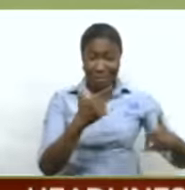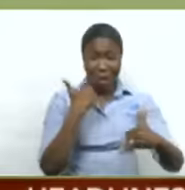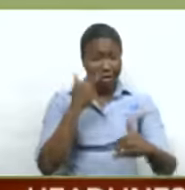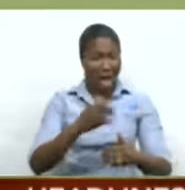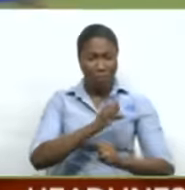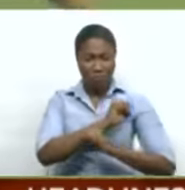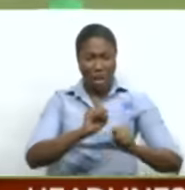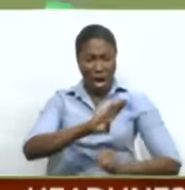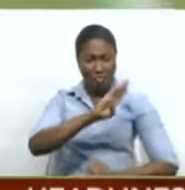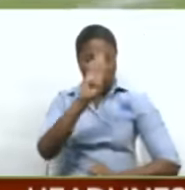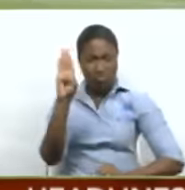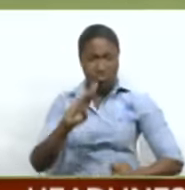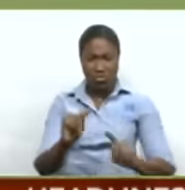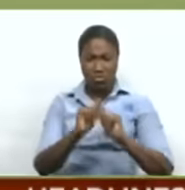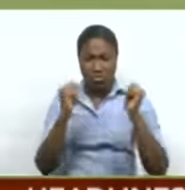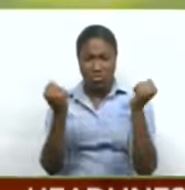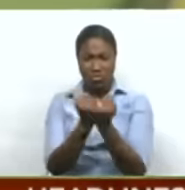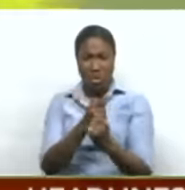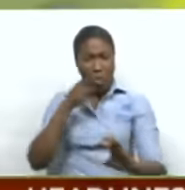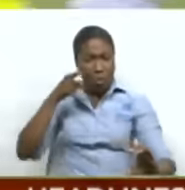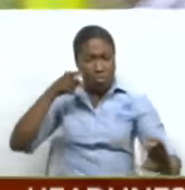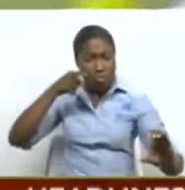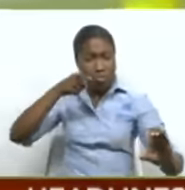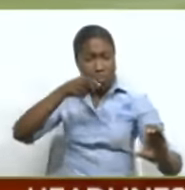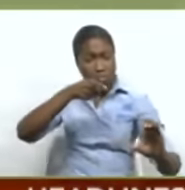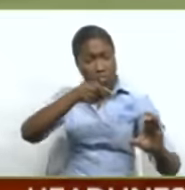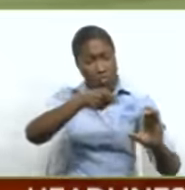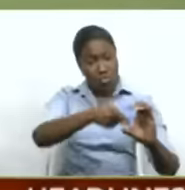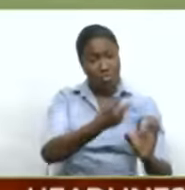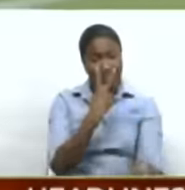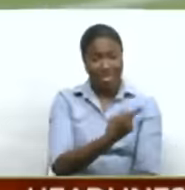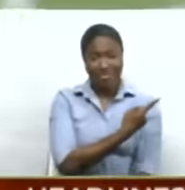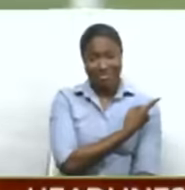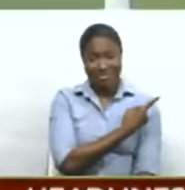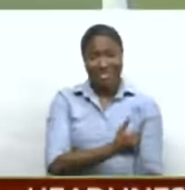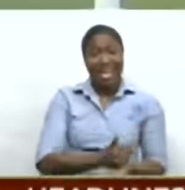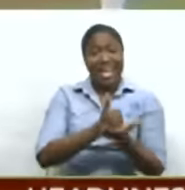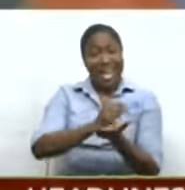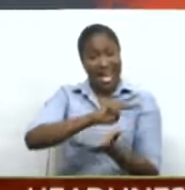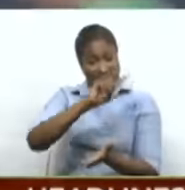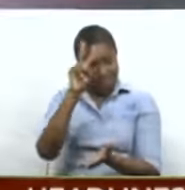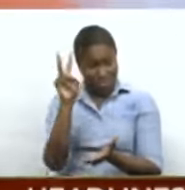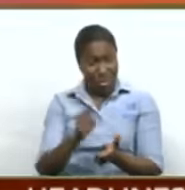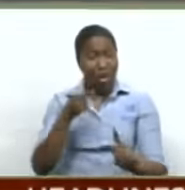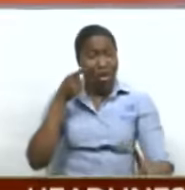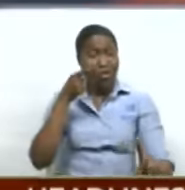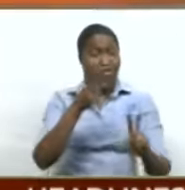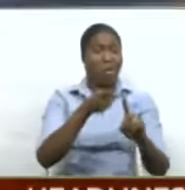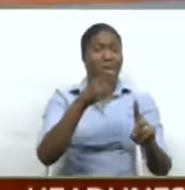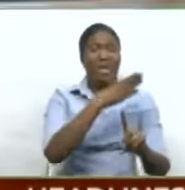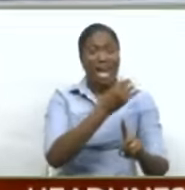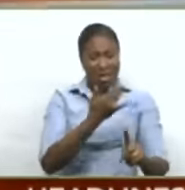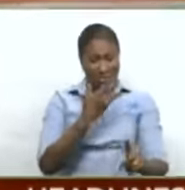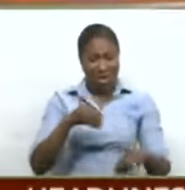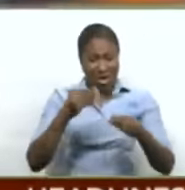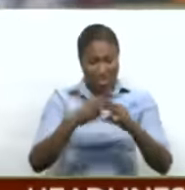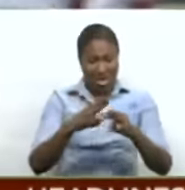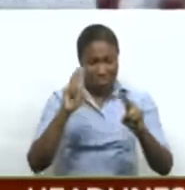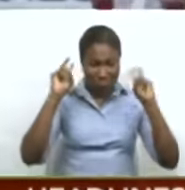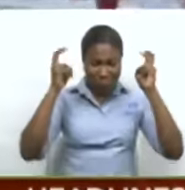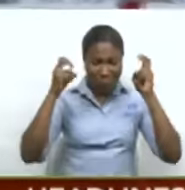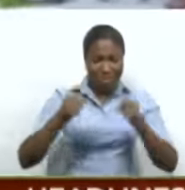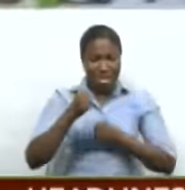Well-built and que go lasso. Eduard Bello earned Venezuela a share of the points and takes home tonight's